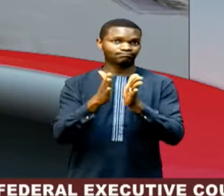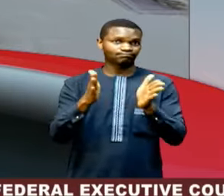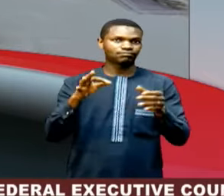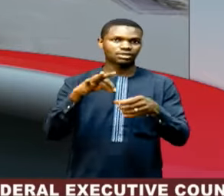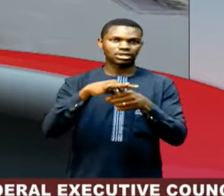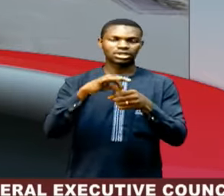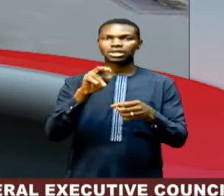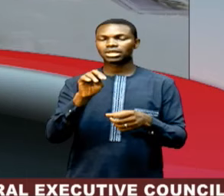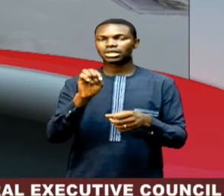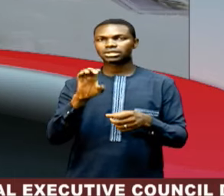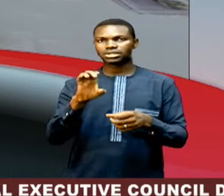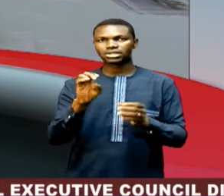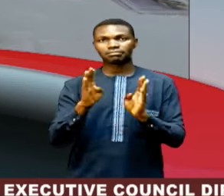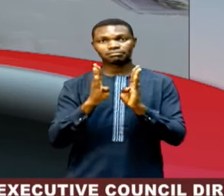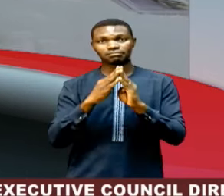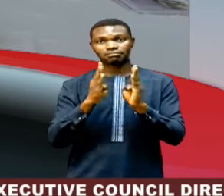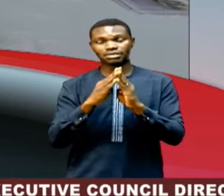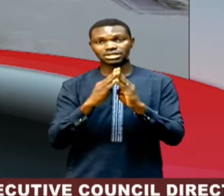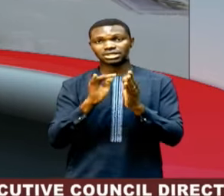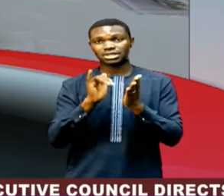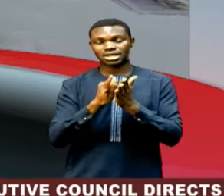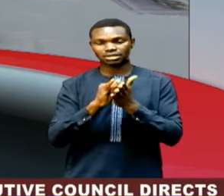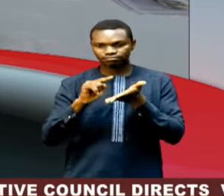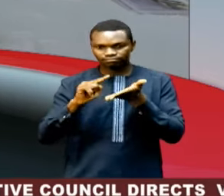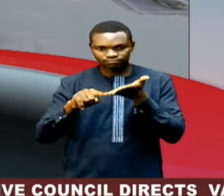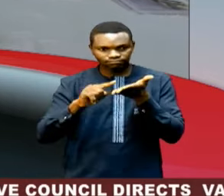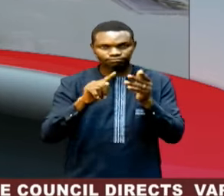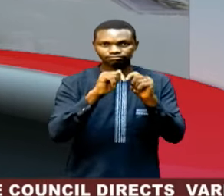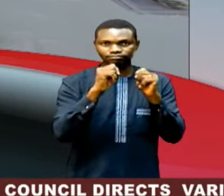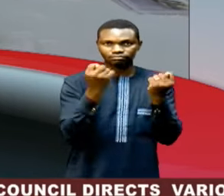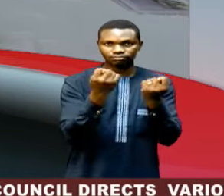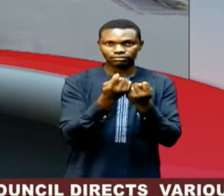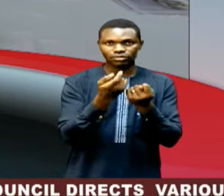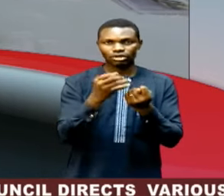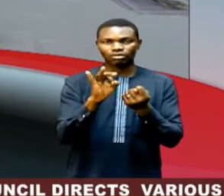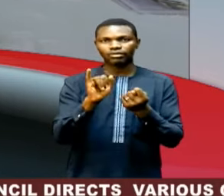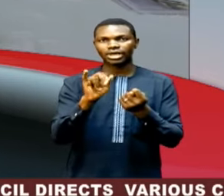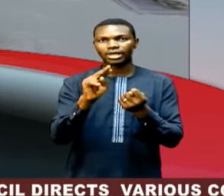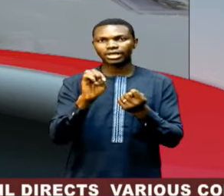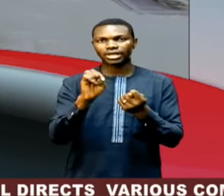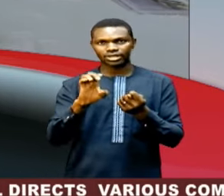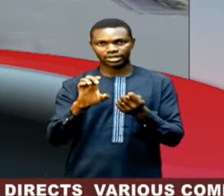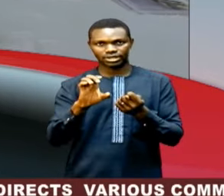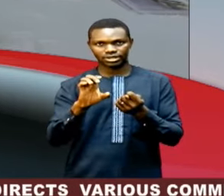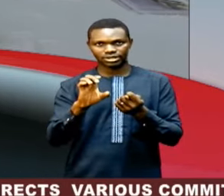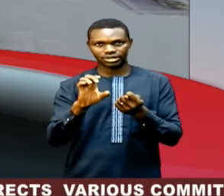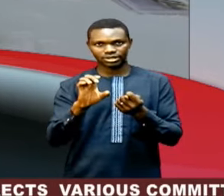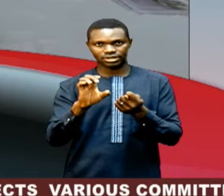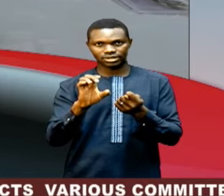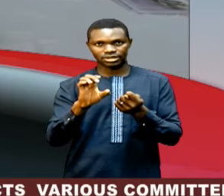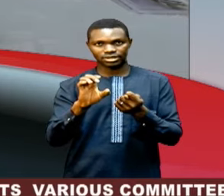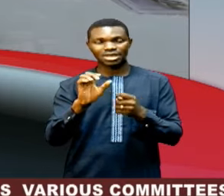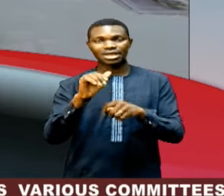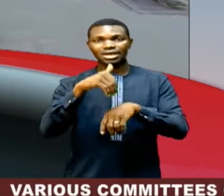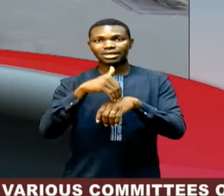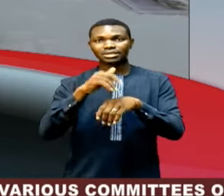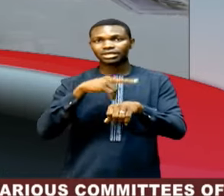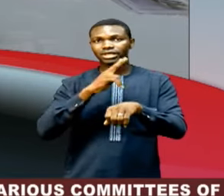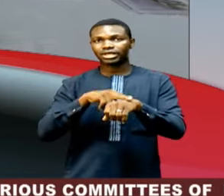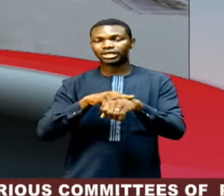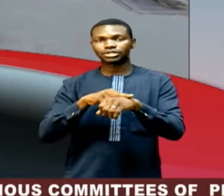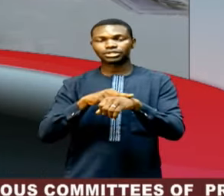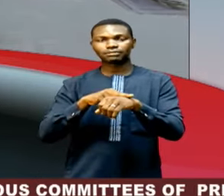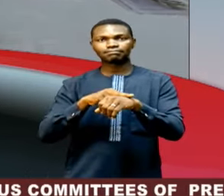meeting also played host to the verification team of the Independent National Electoral Commission at the National Secretariat